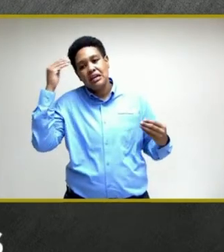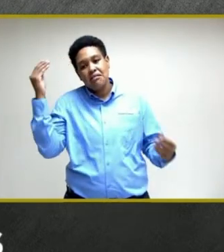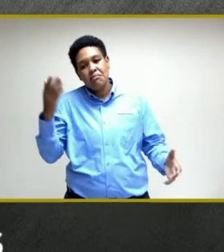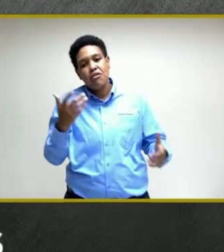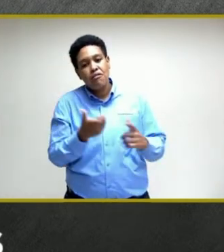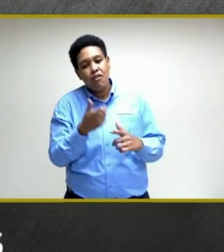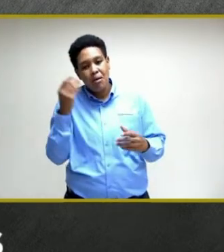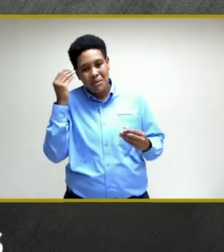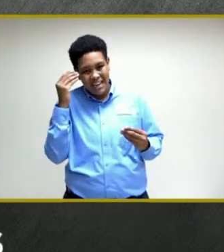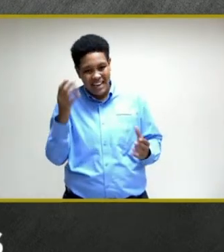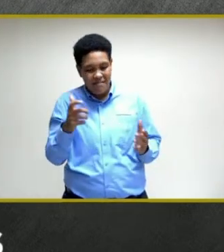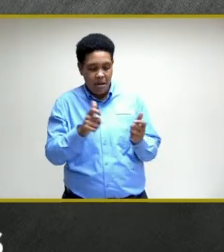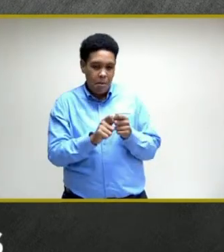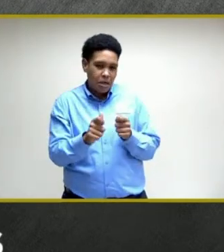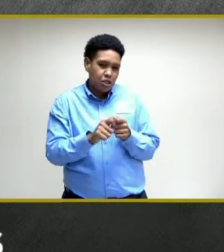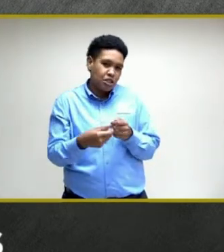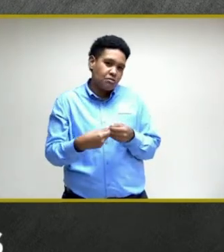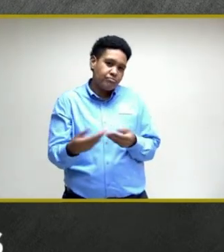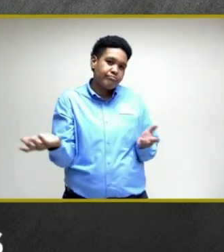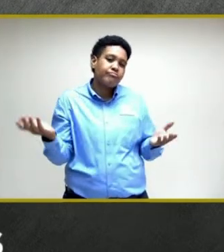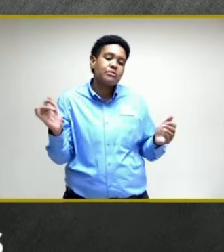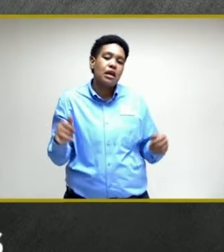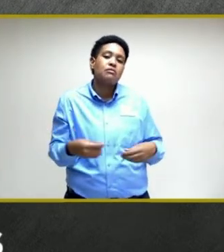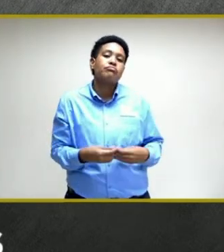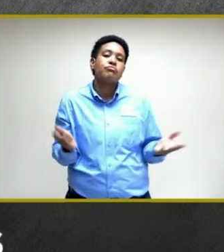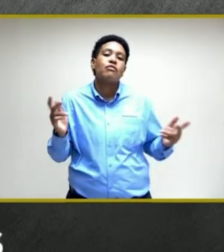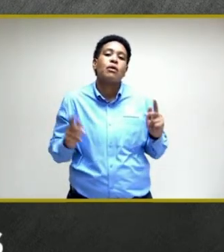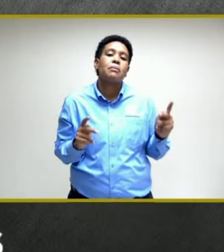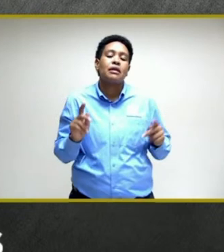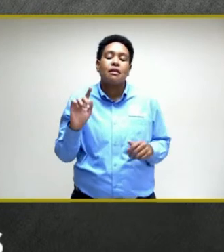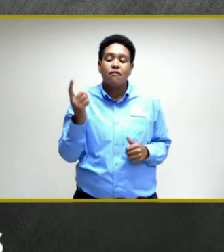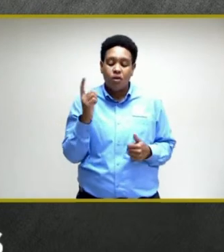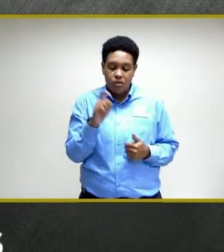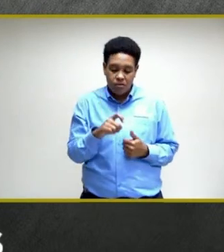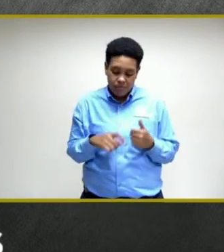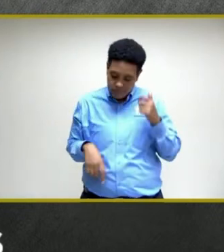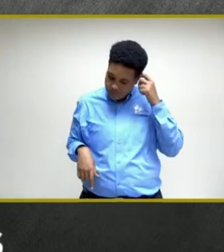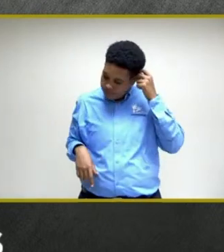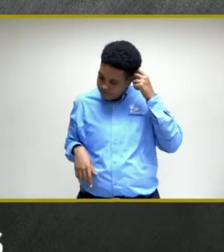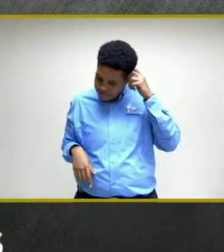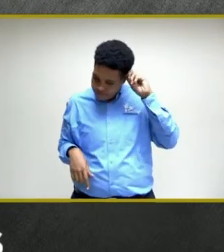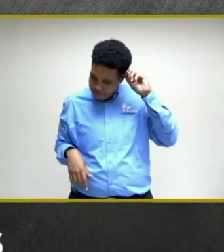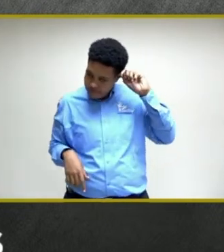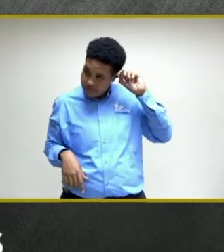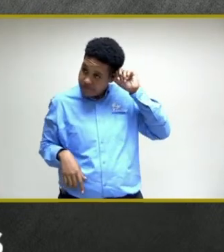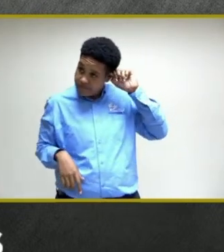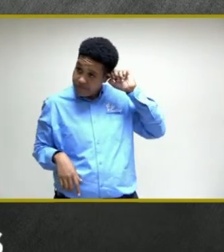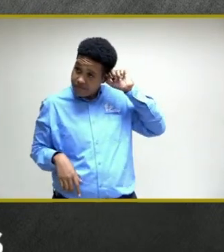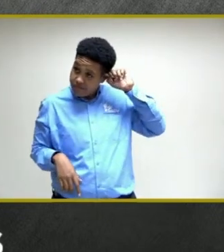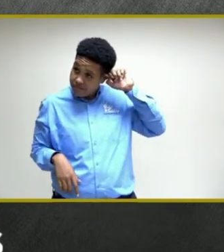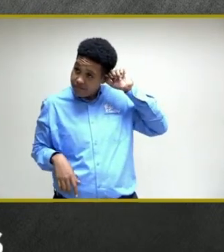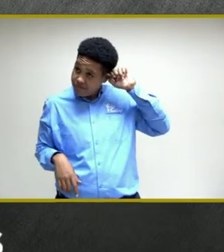information pamphlets that are going out? So that's question one. Question two,